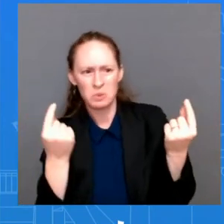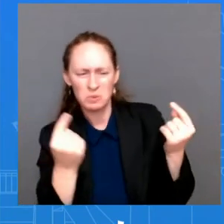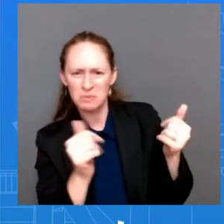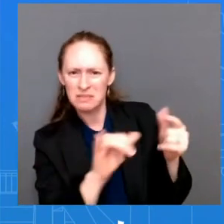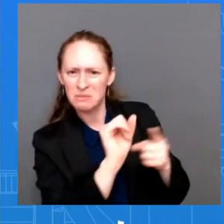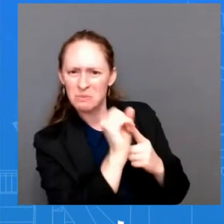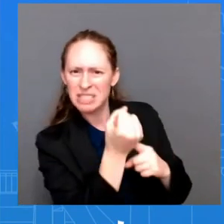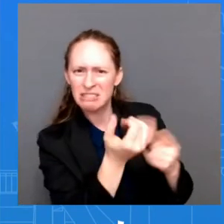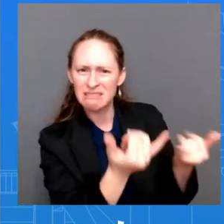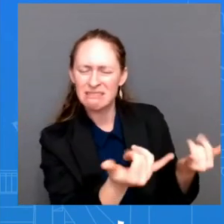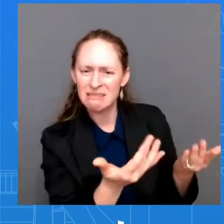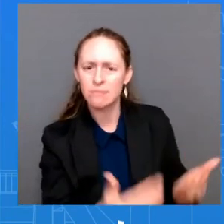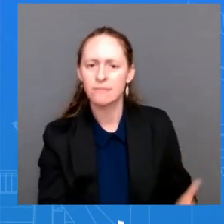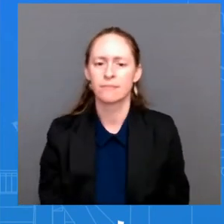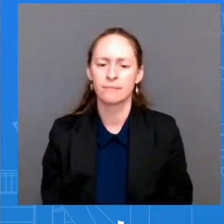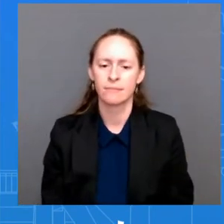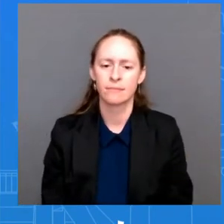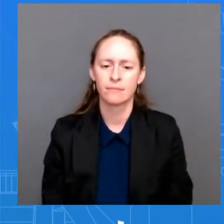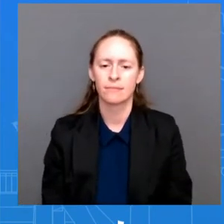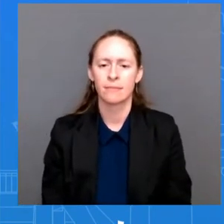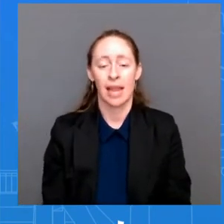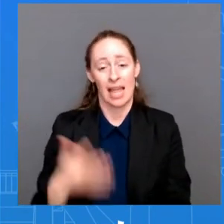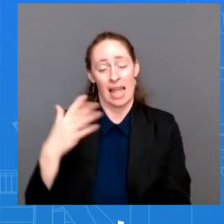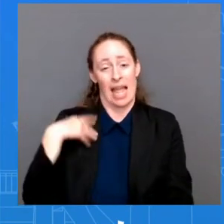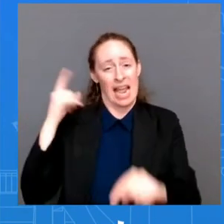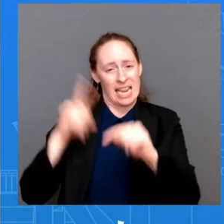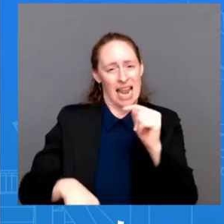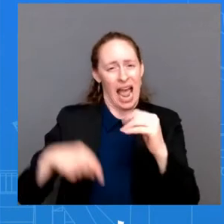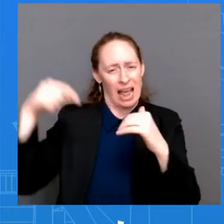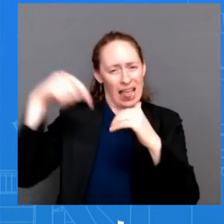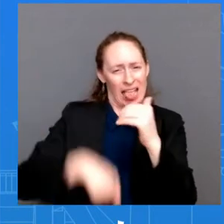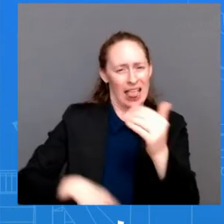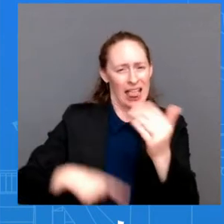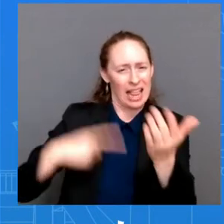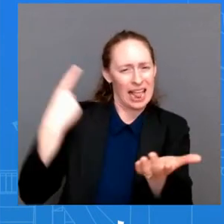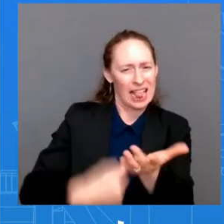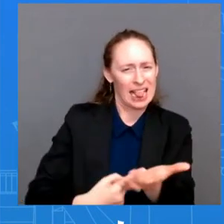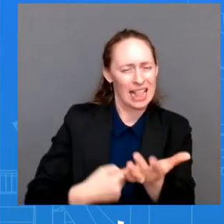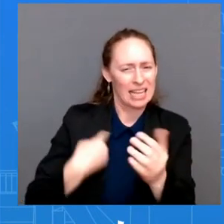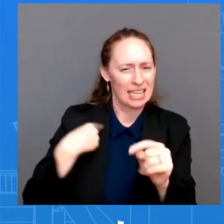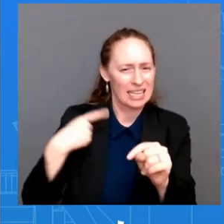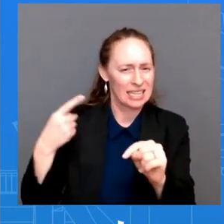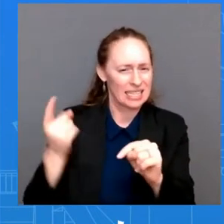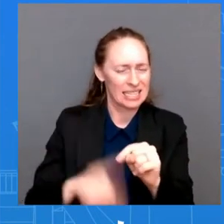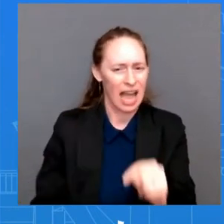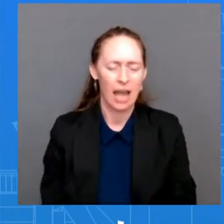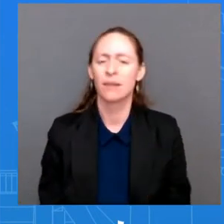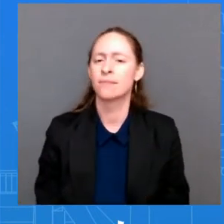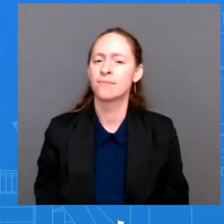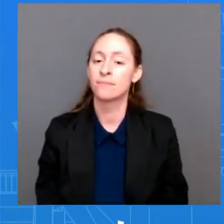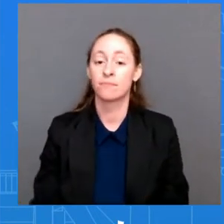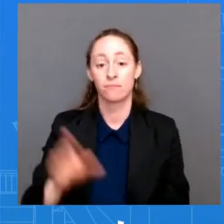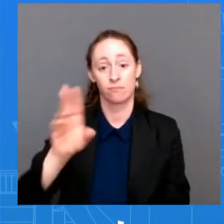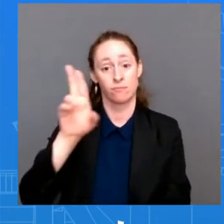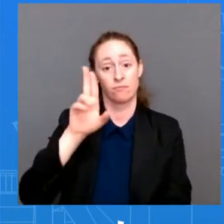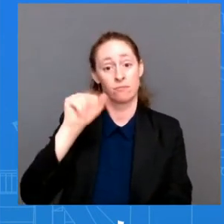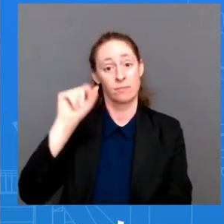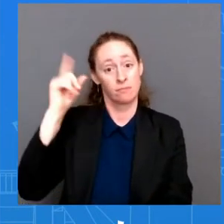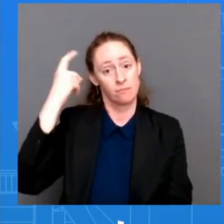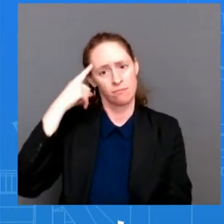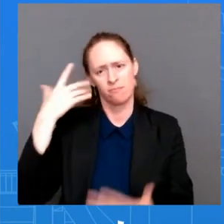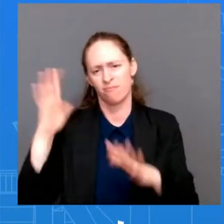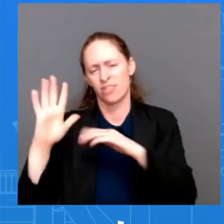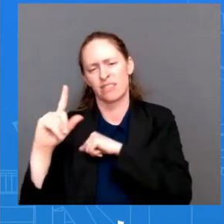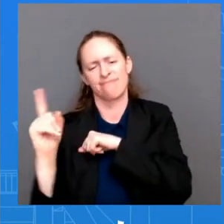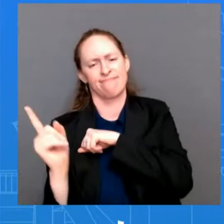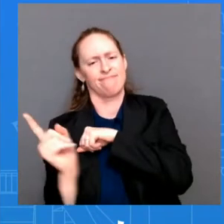so let me just lay it out for you. We, the United States condemns the apparent attempt to harm leading Iranian activist and